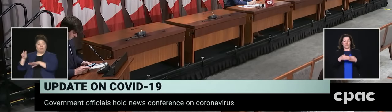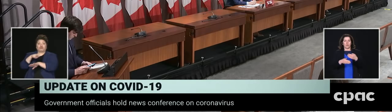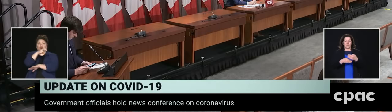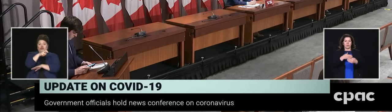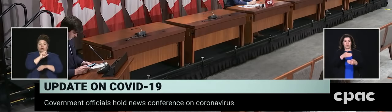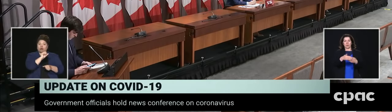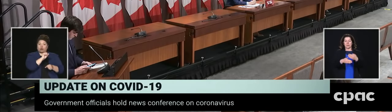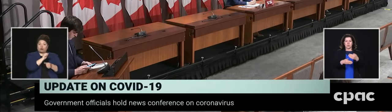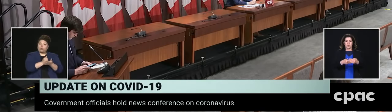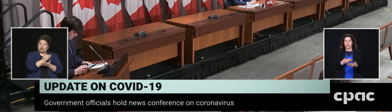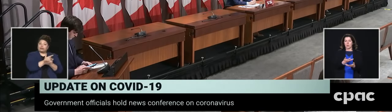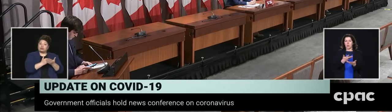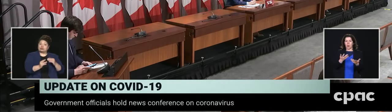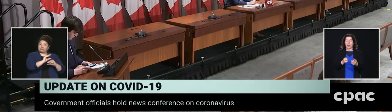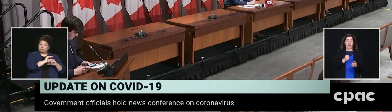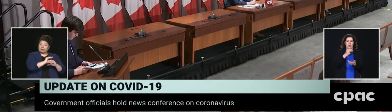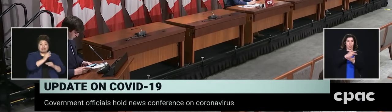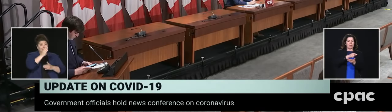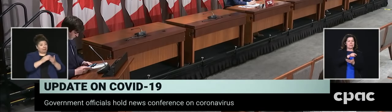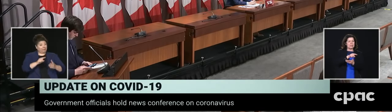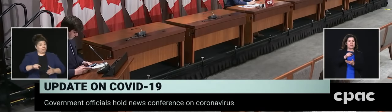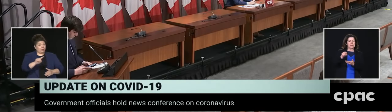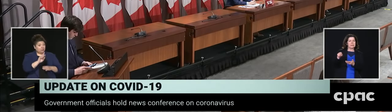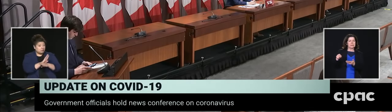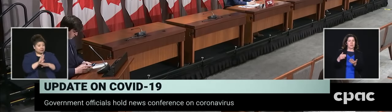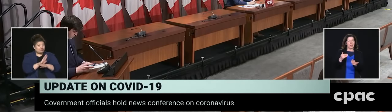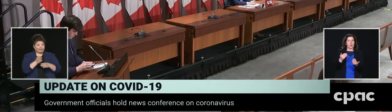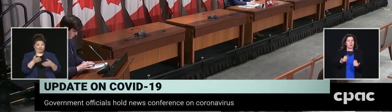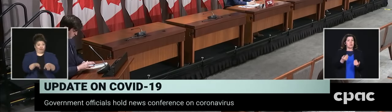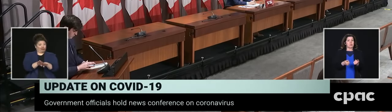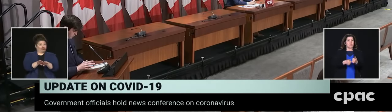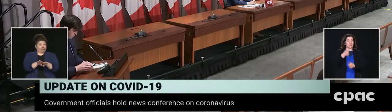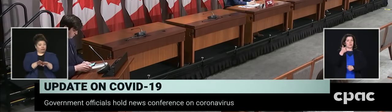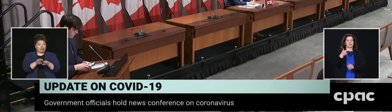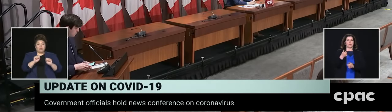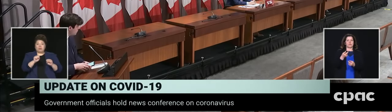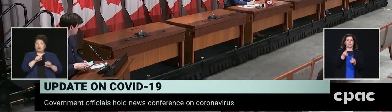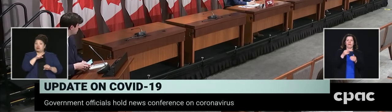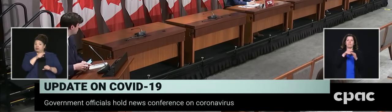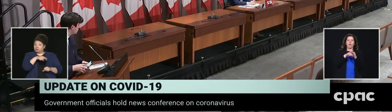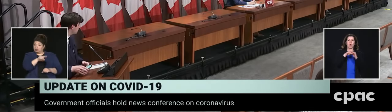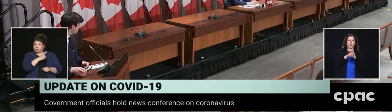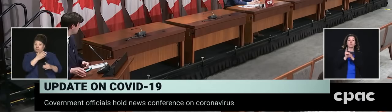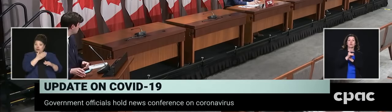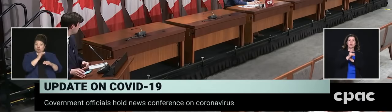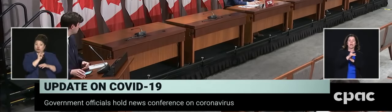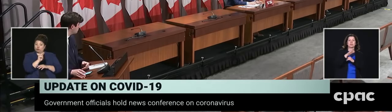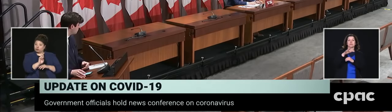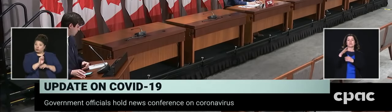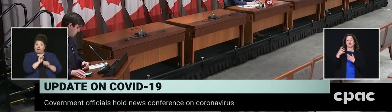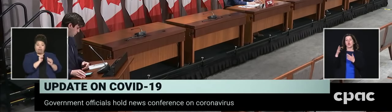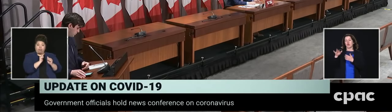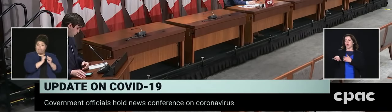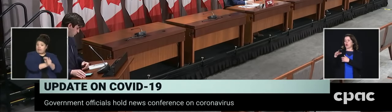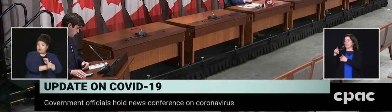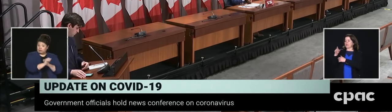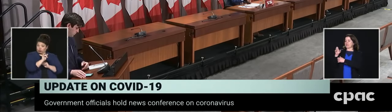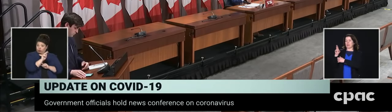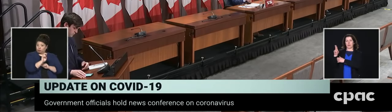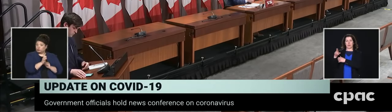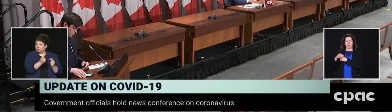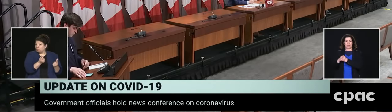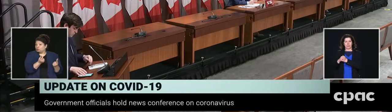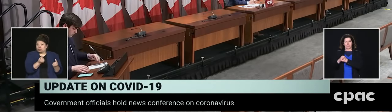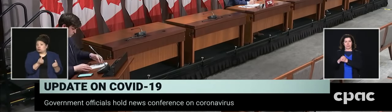for those people, and after June, when they don't get the CERB anymore, what is available to them? Thank you. If I may start